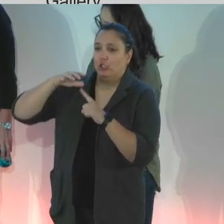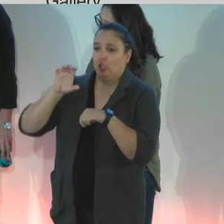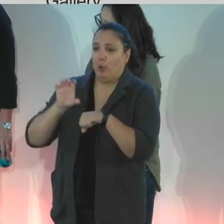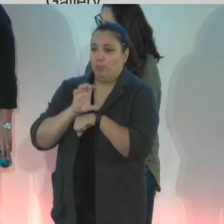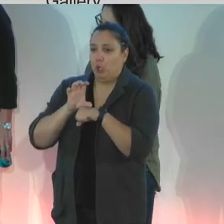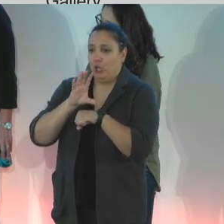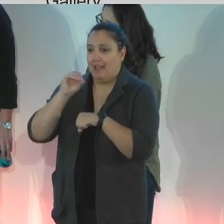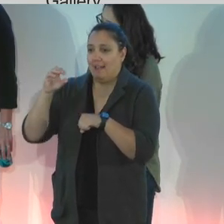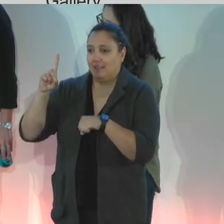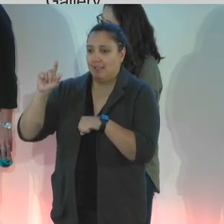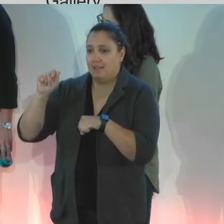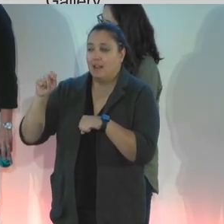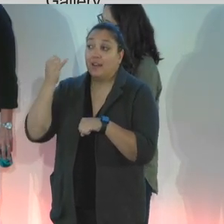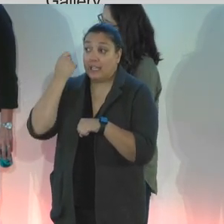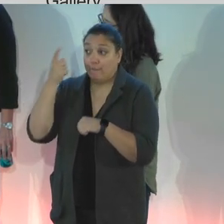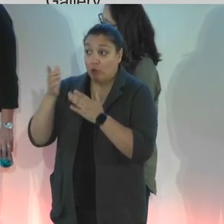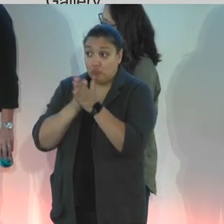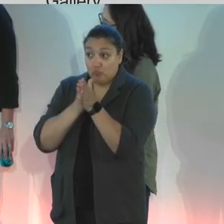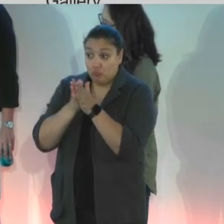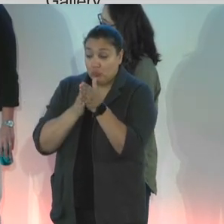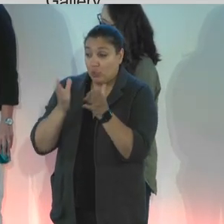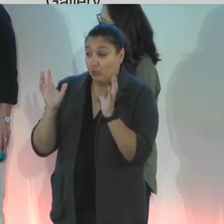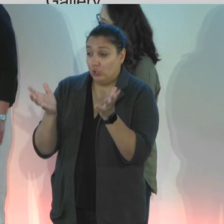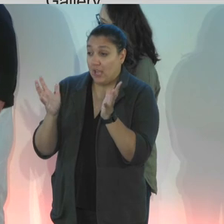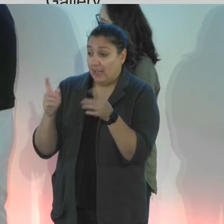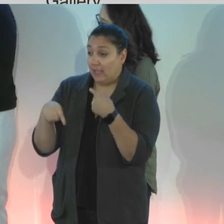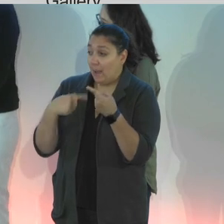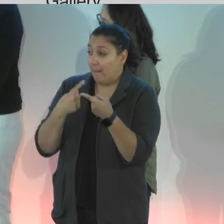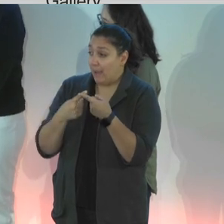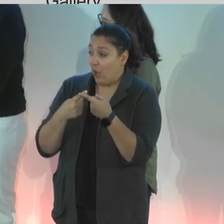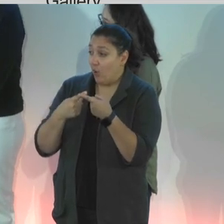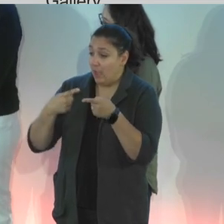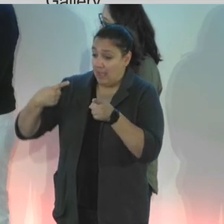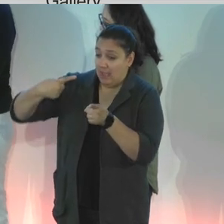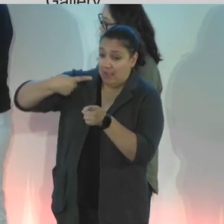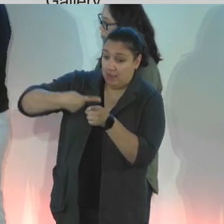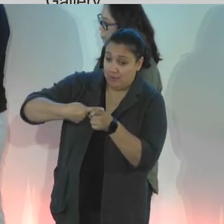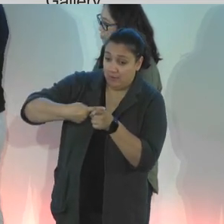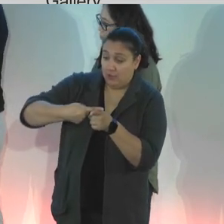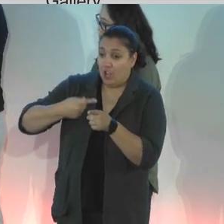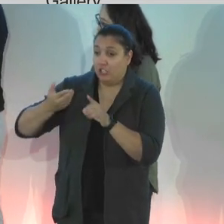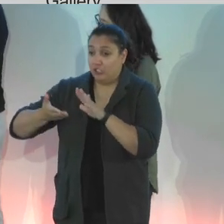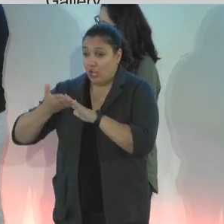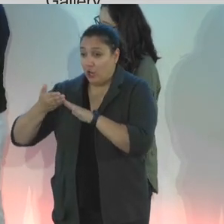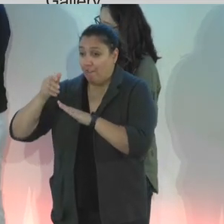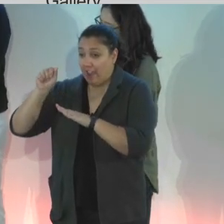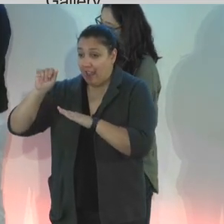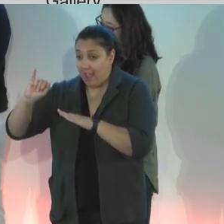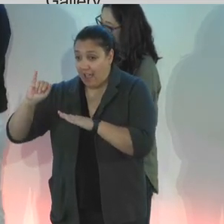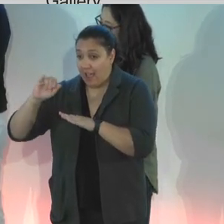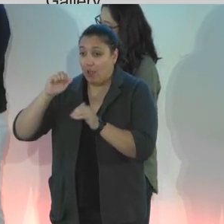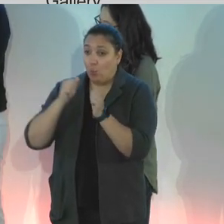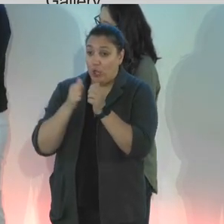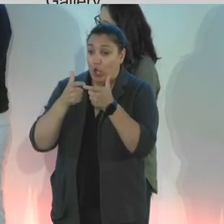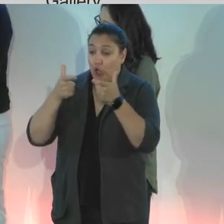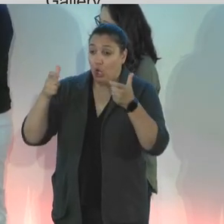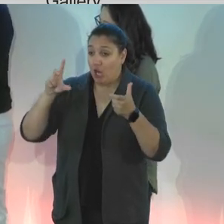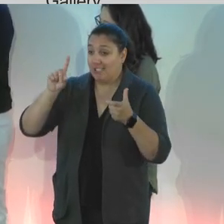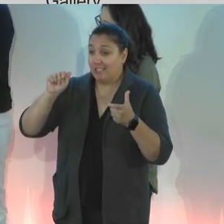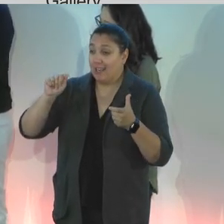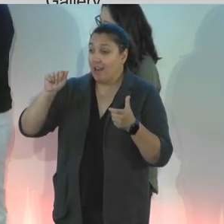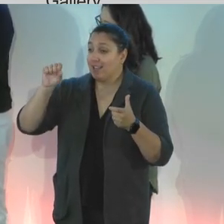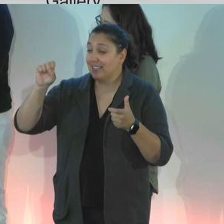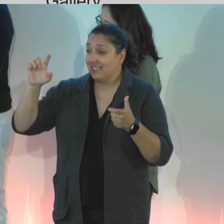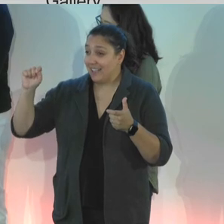if you are interested in chatting about the intersection of generative AI working with large data sets and spatial